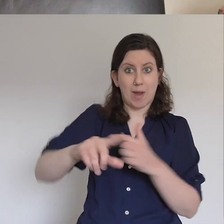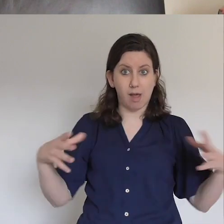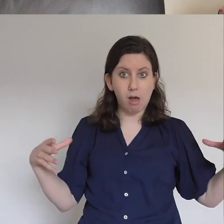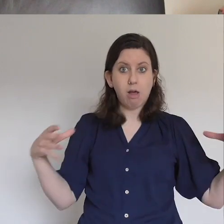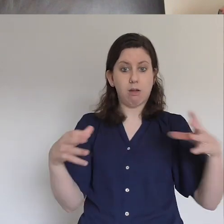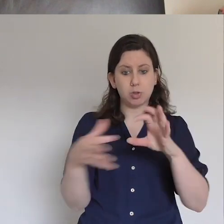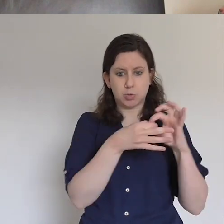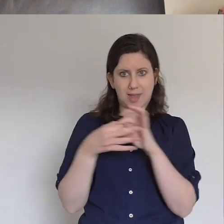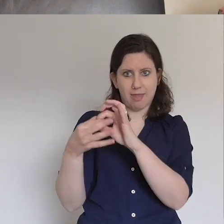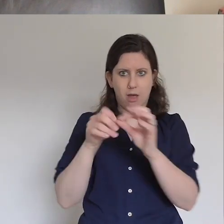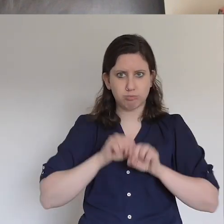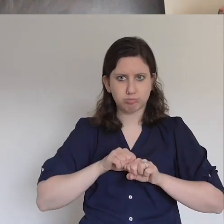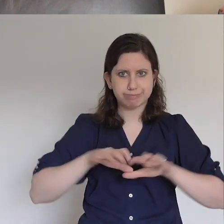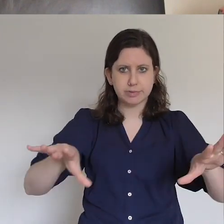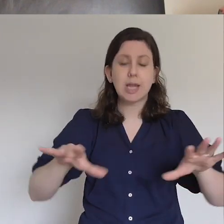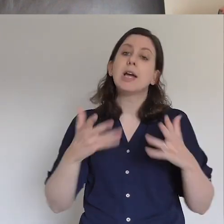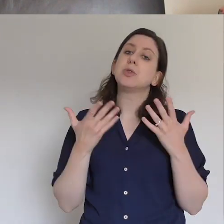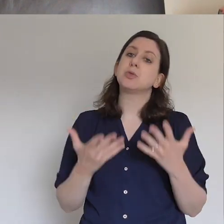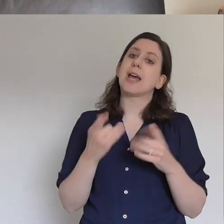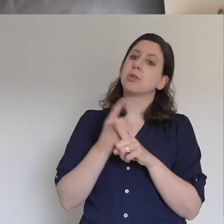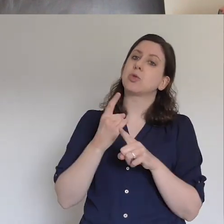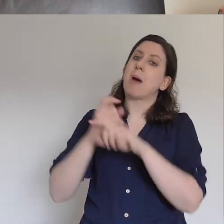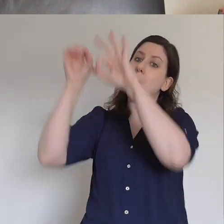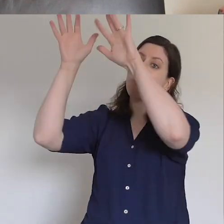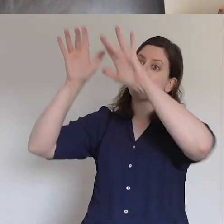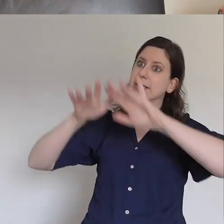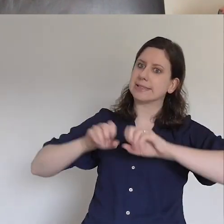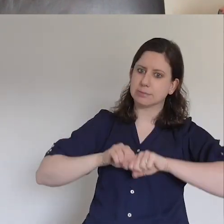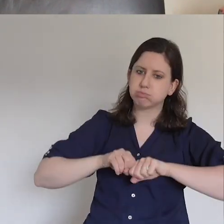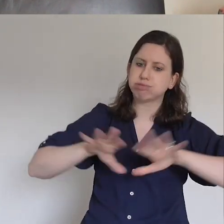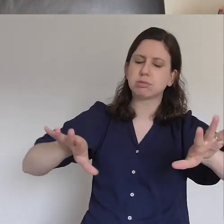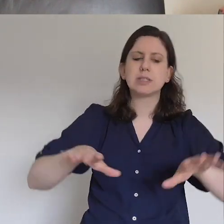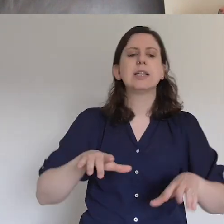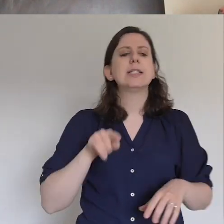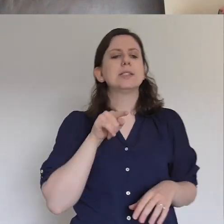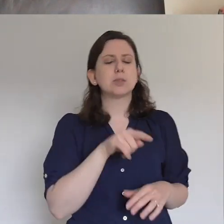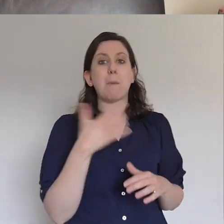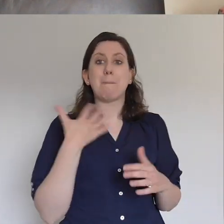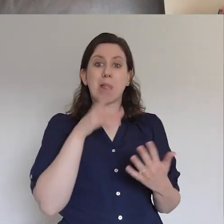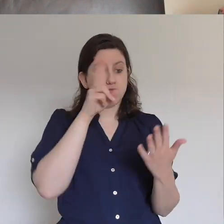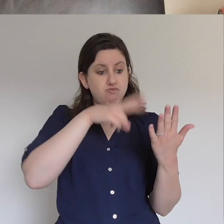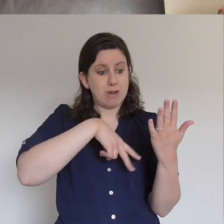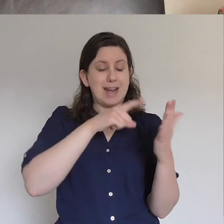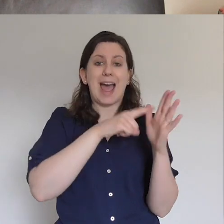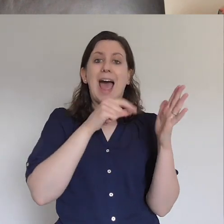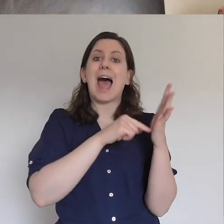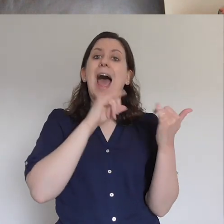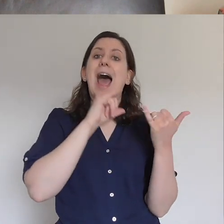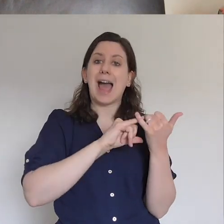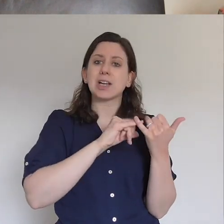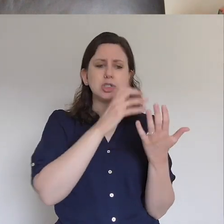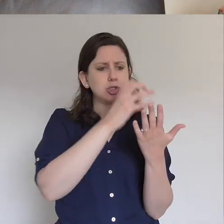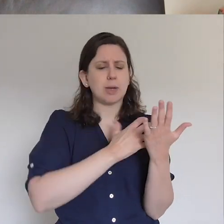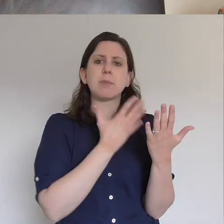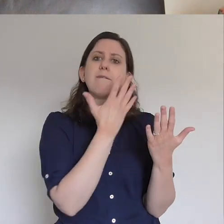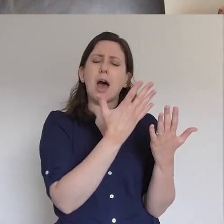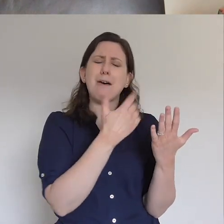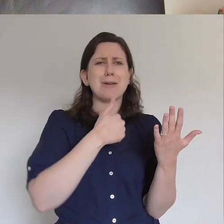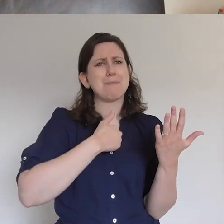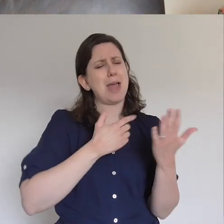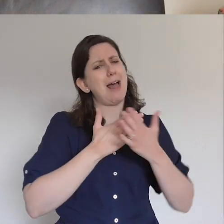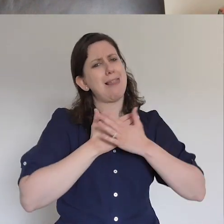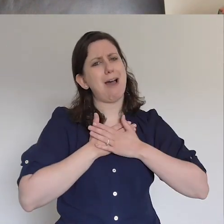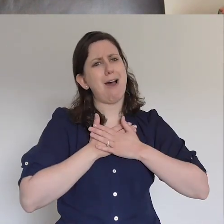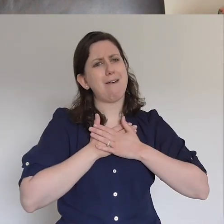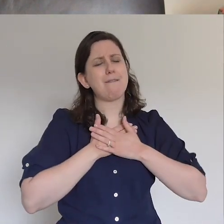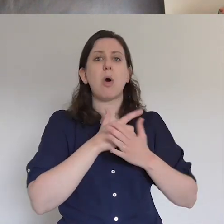unleashed presence. Yeah, and this is from Acts 5. And I love this passage. I love this passage. I love this passage as well, because you